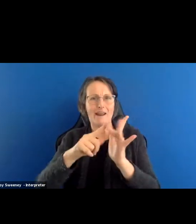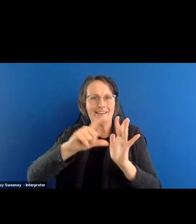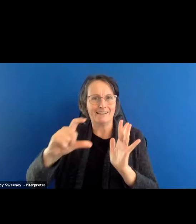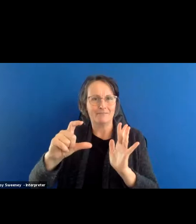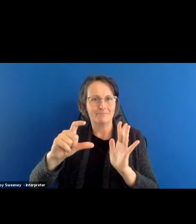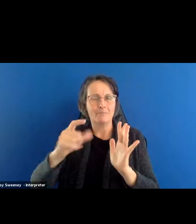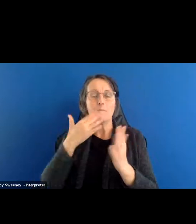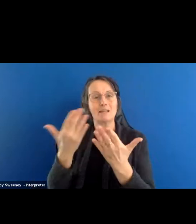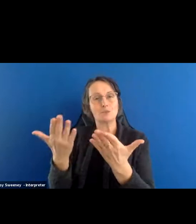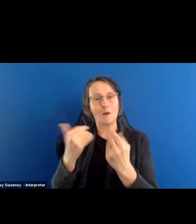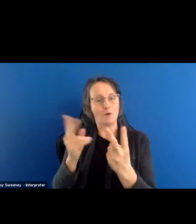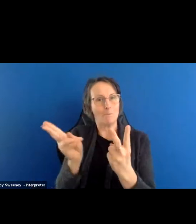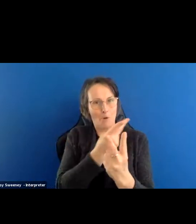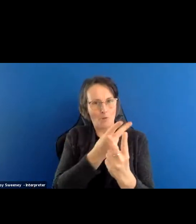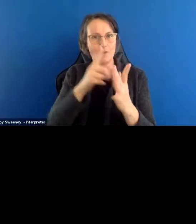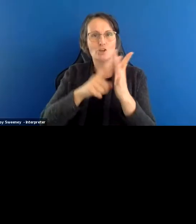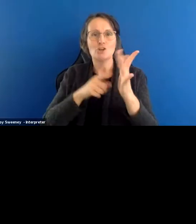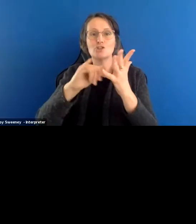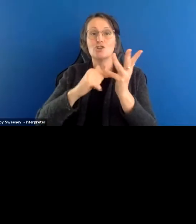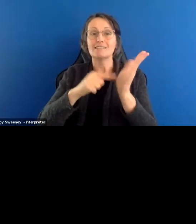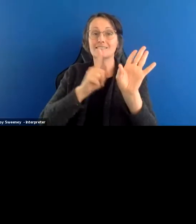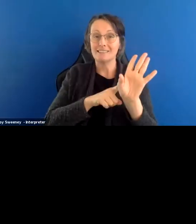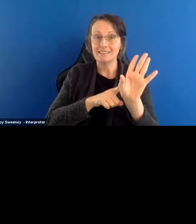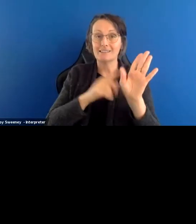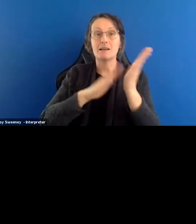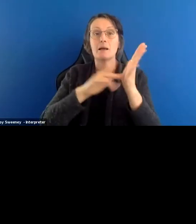welcome to your screens, Justy and Margaret.